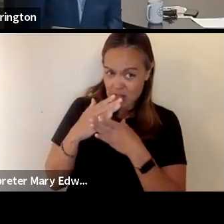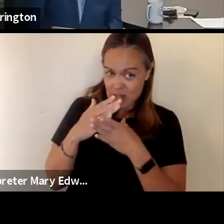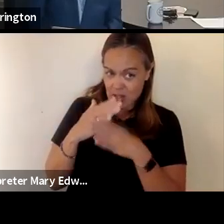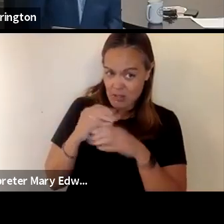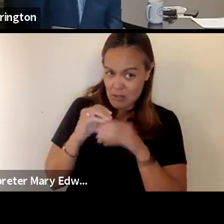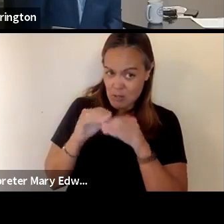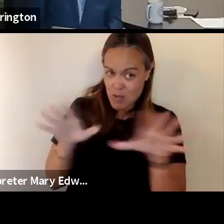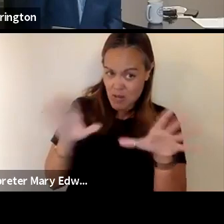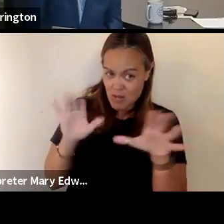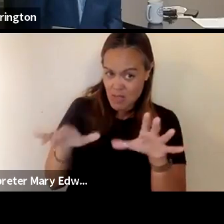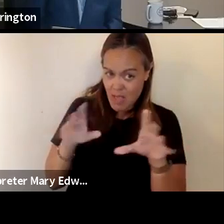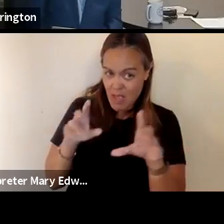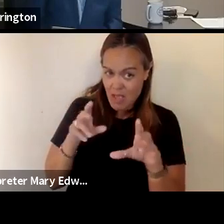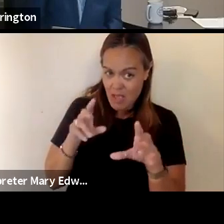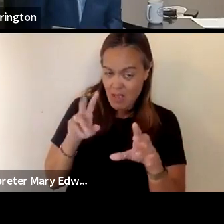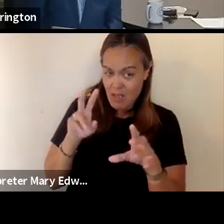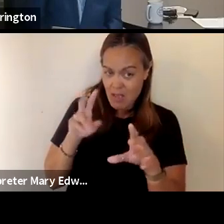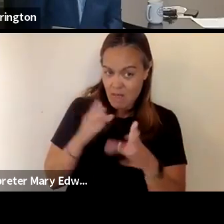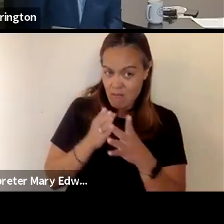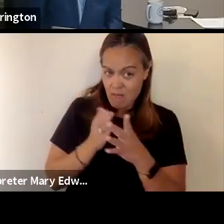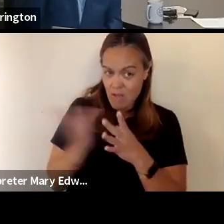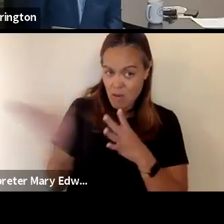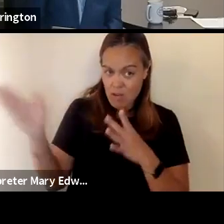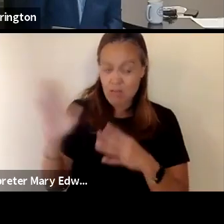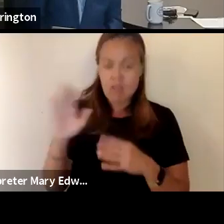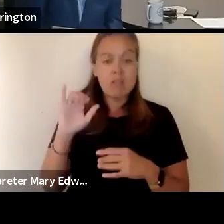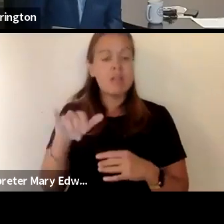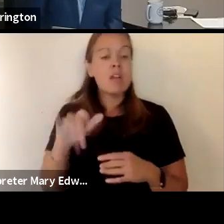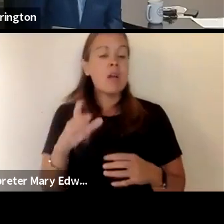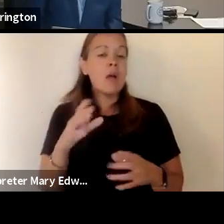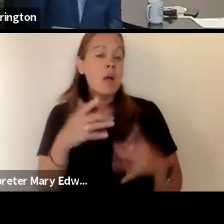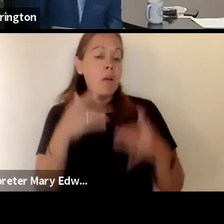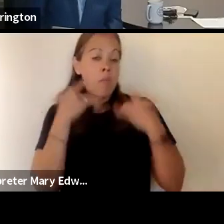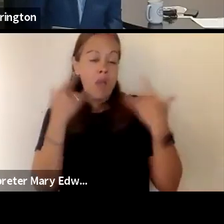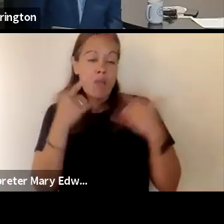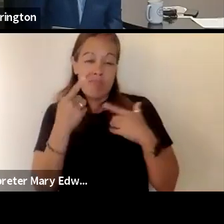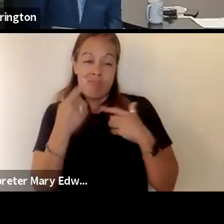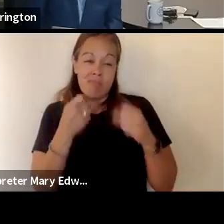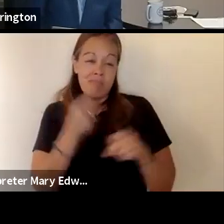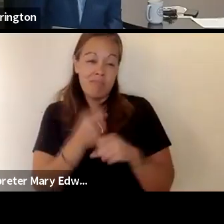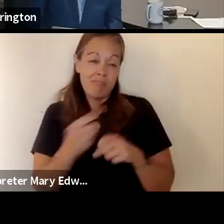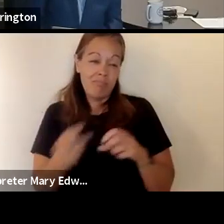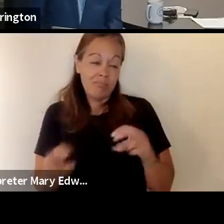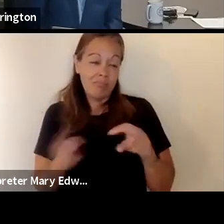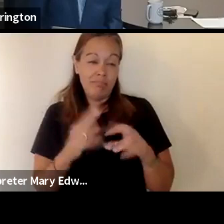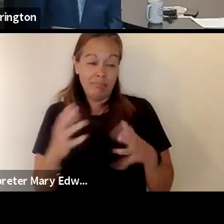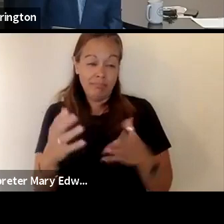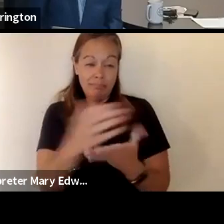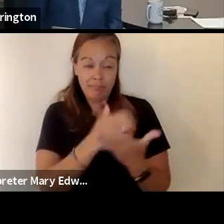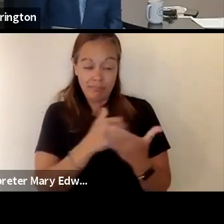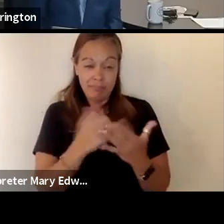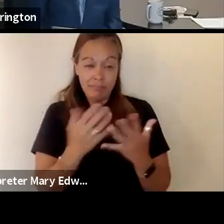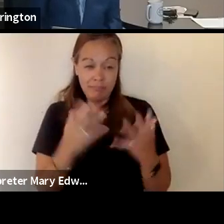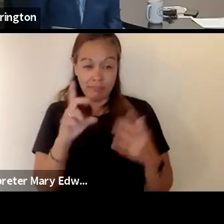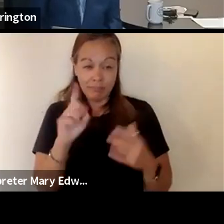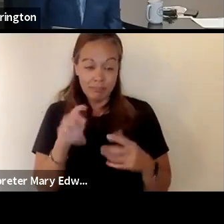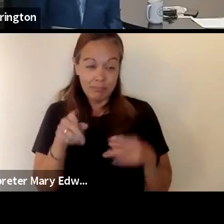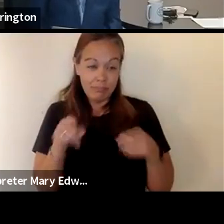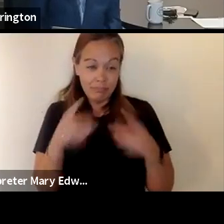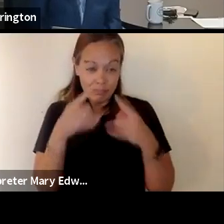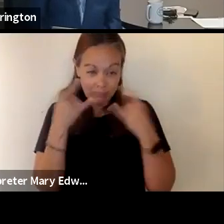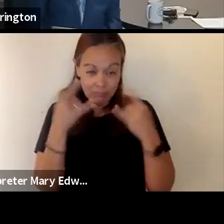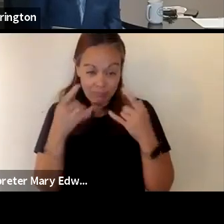well we know that masking is over the course of a year and a half we've gained a lot of data now showing that masking is